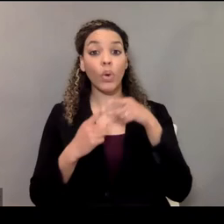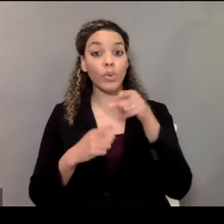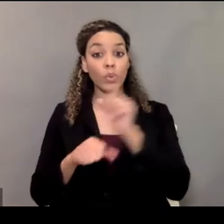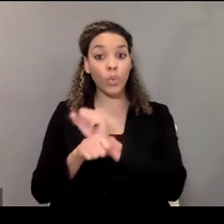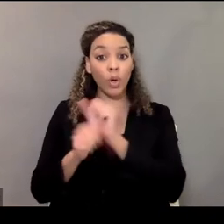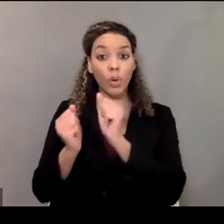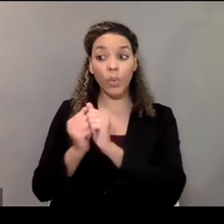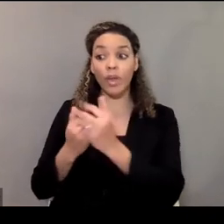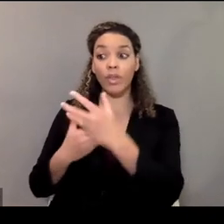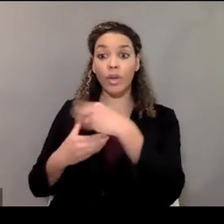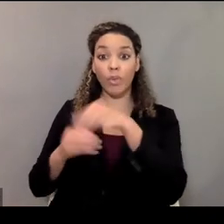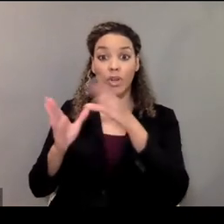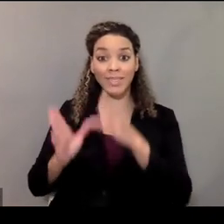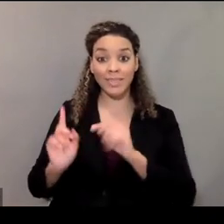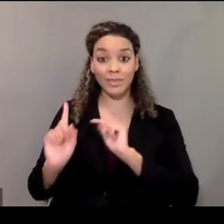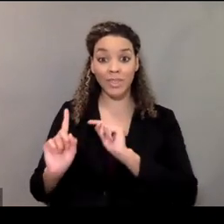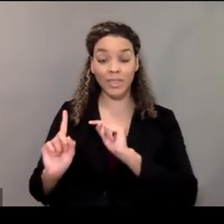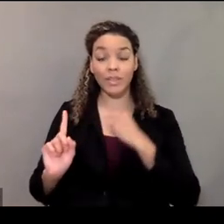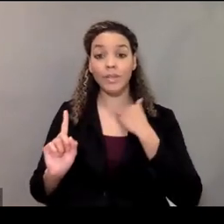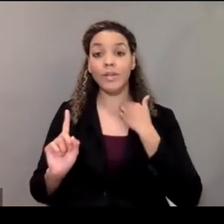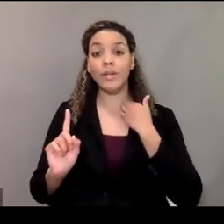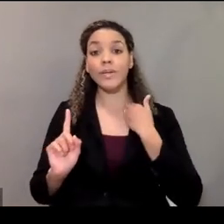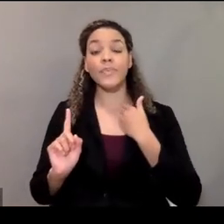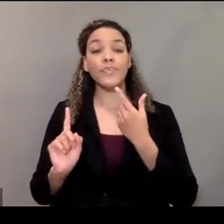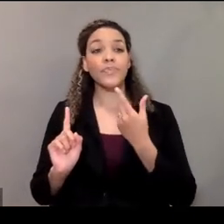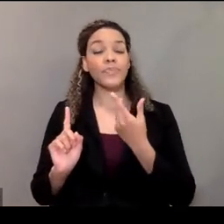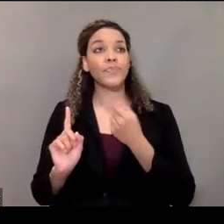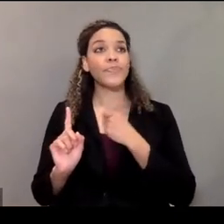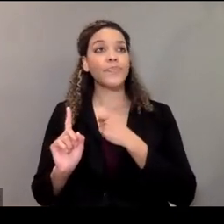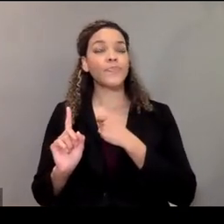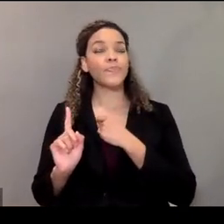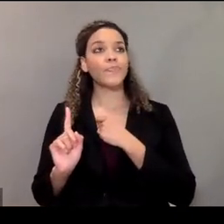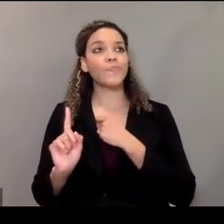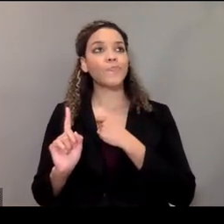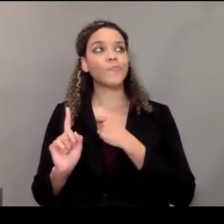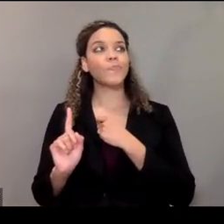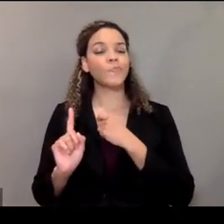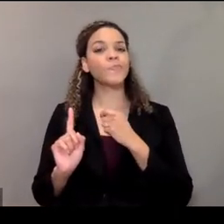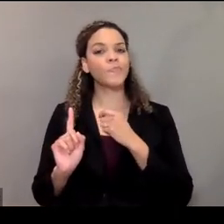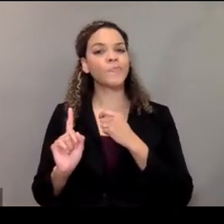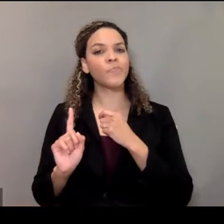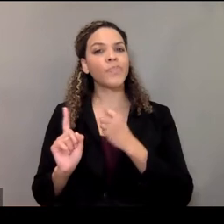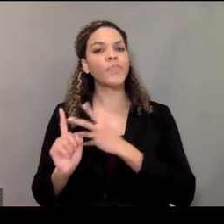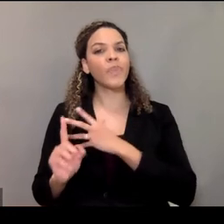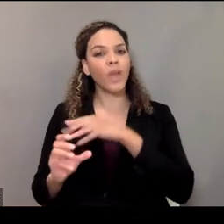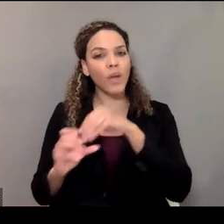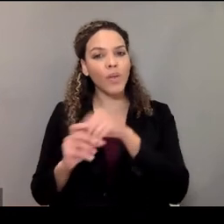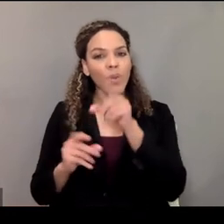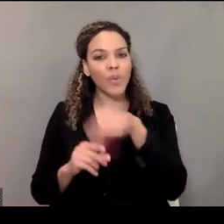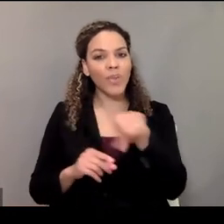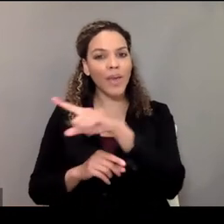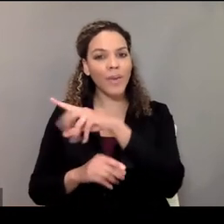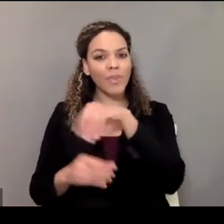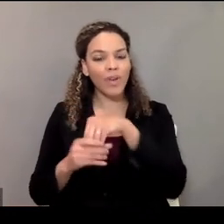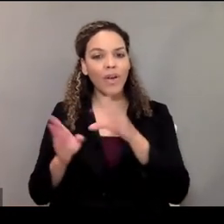with your participants and include them in